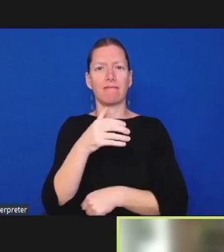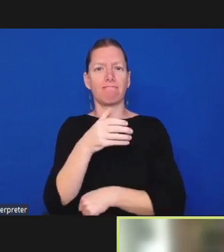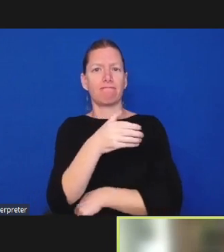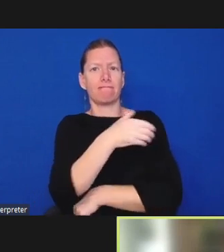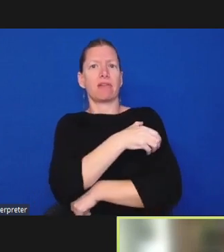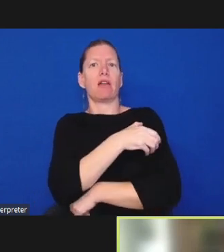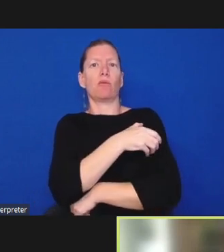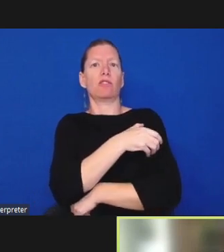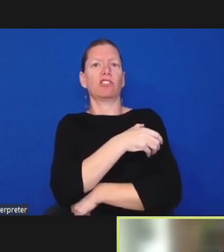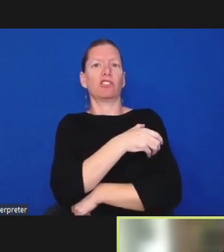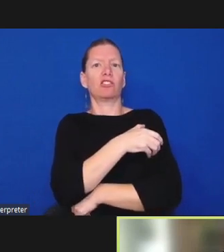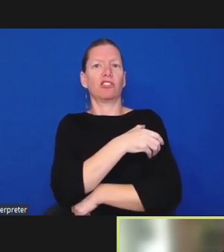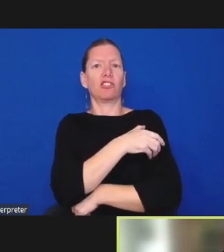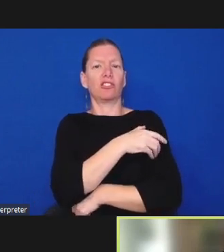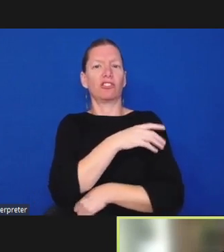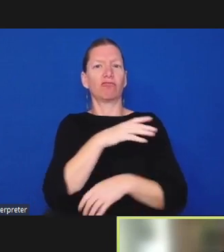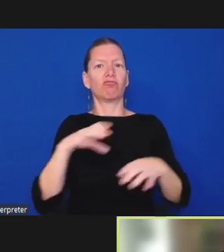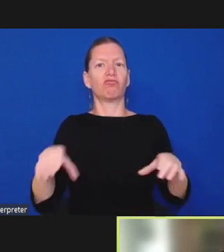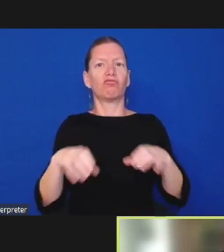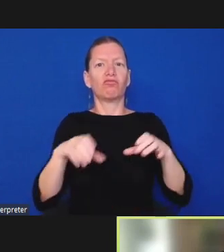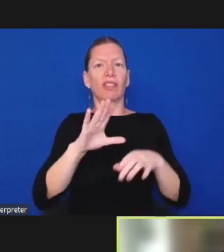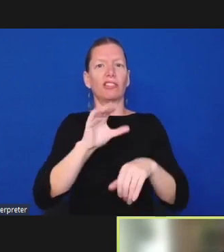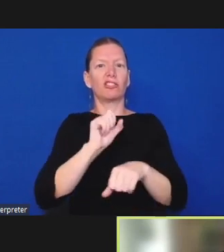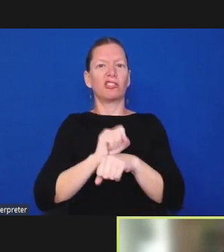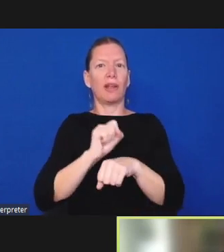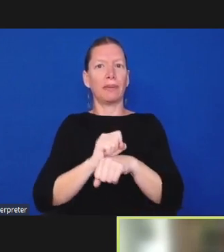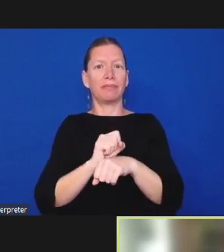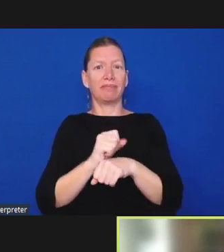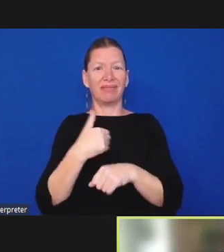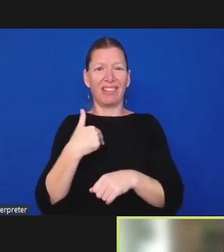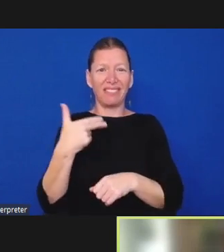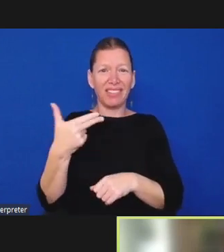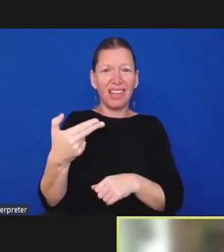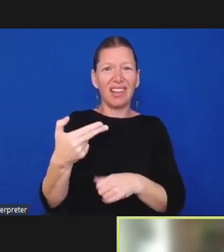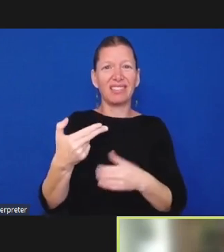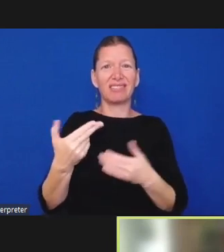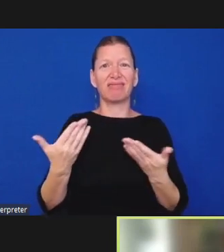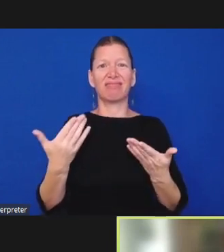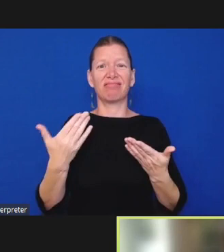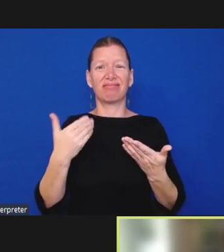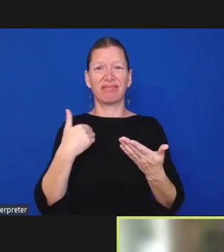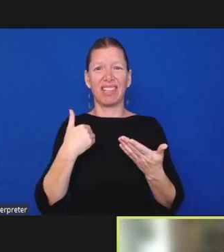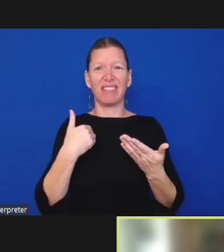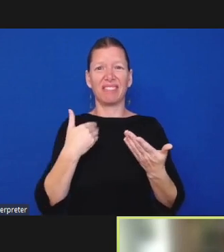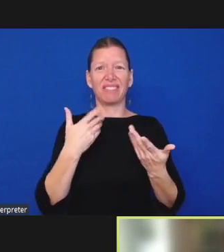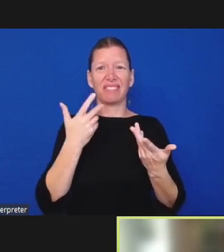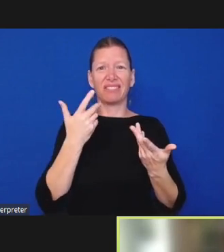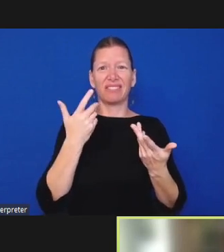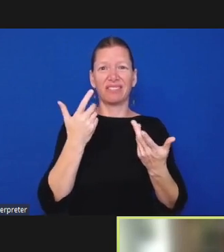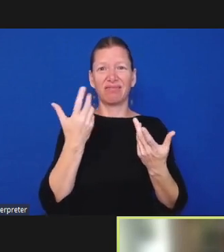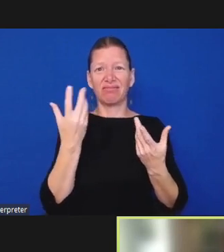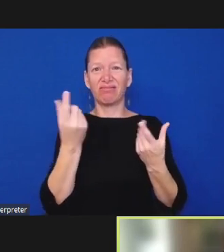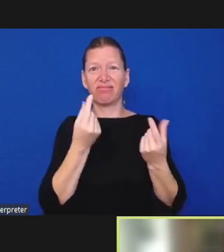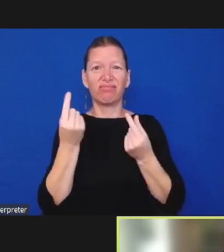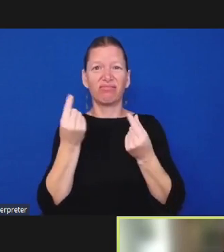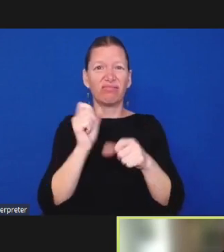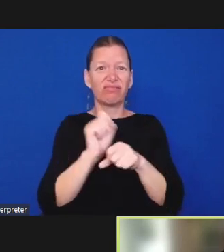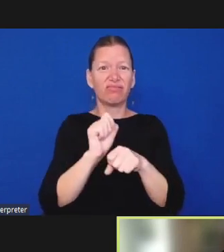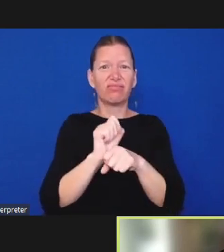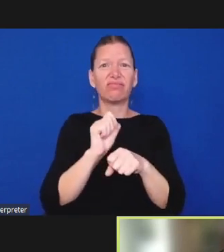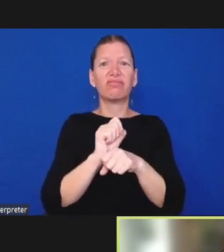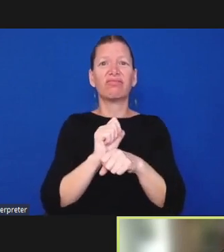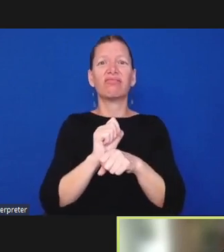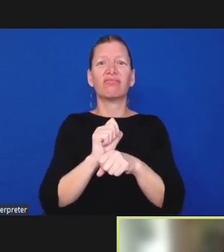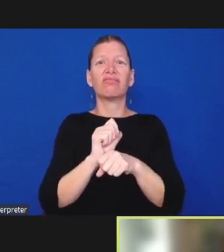and so there can automatically be distrust from somebody who